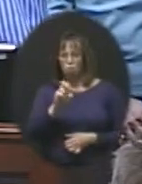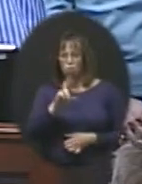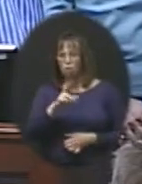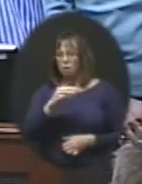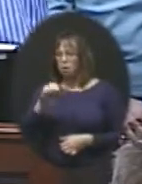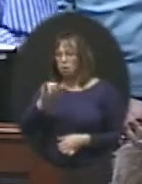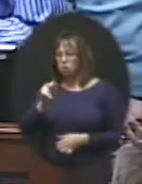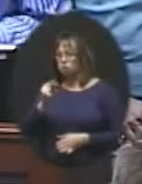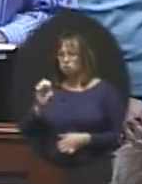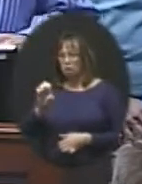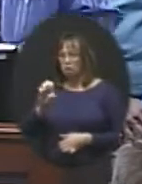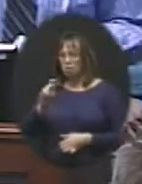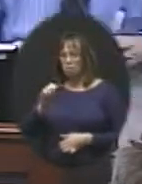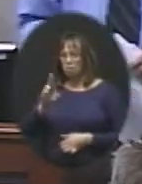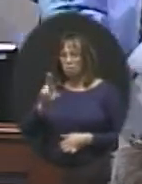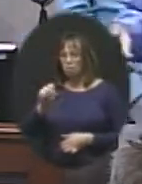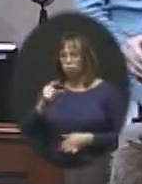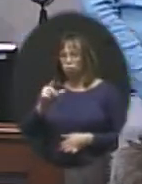Musgrove.